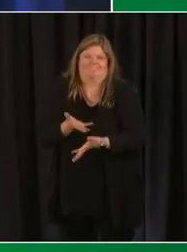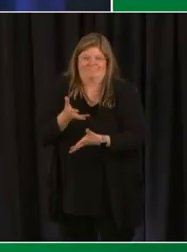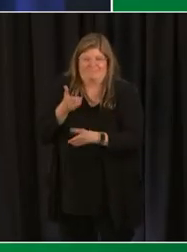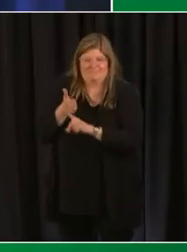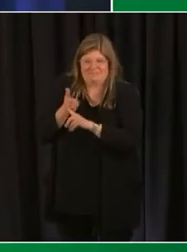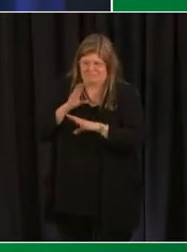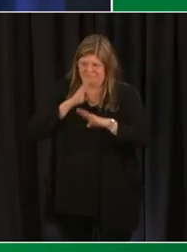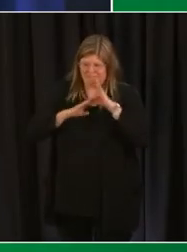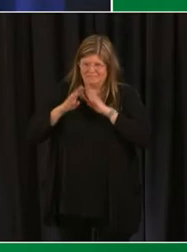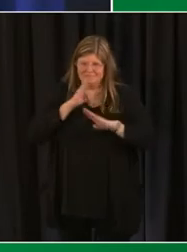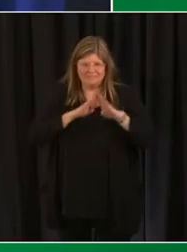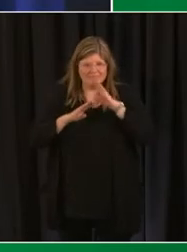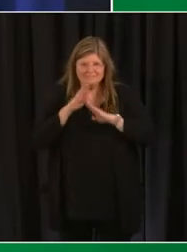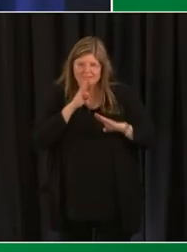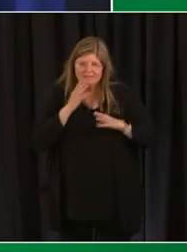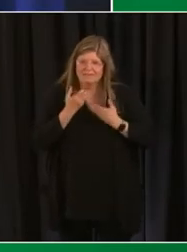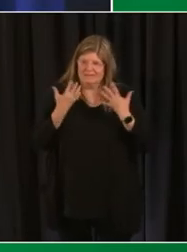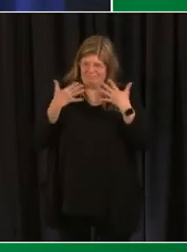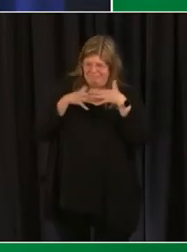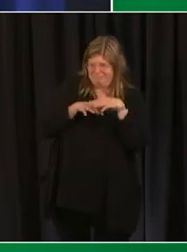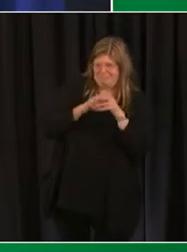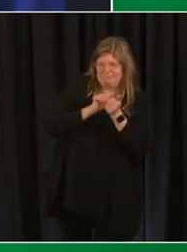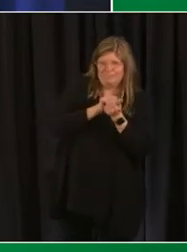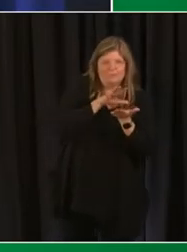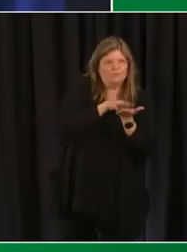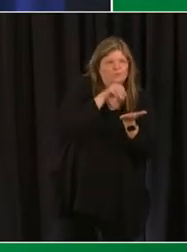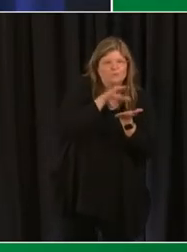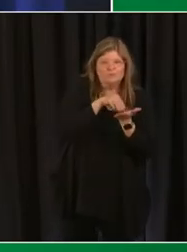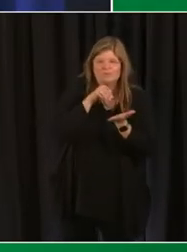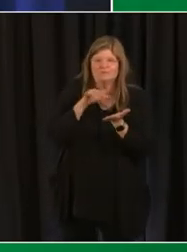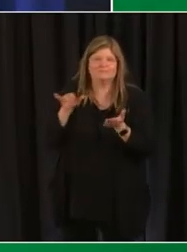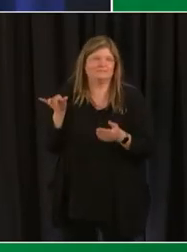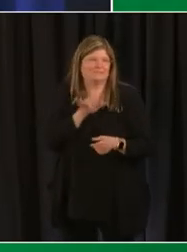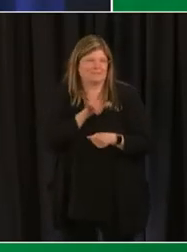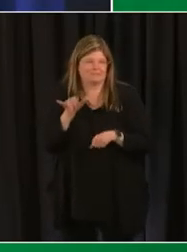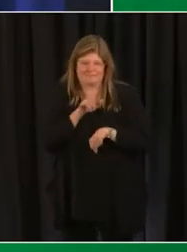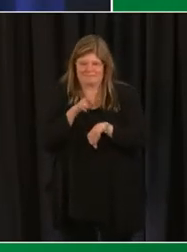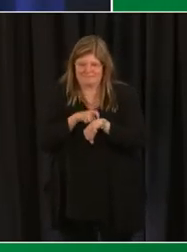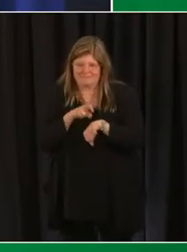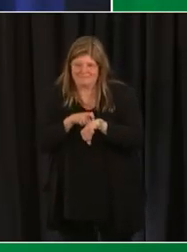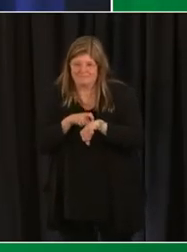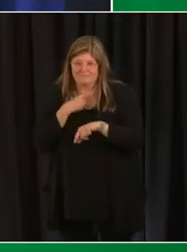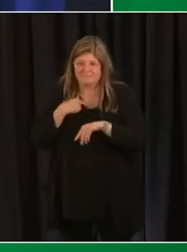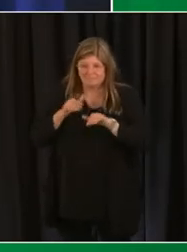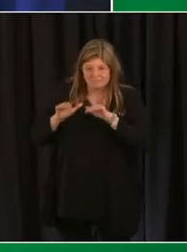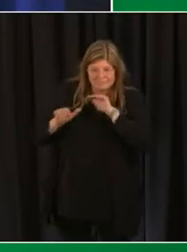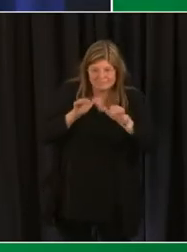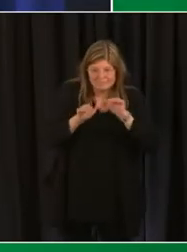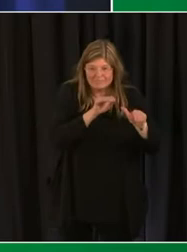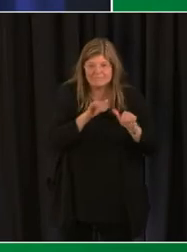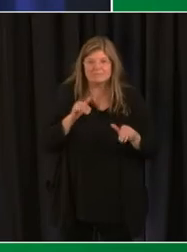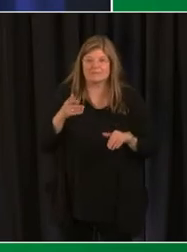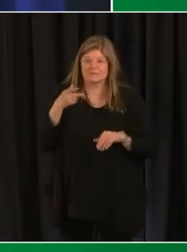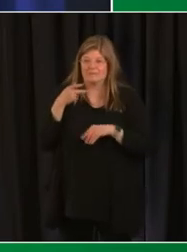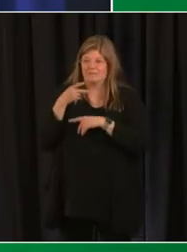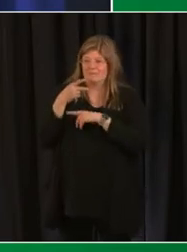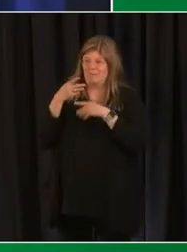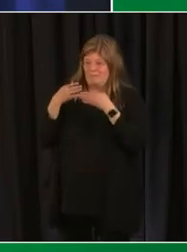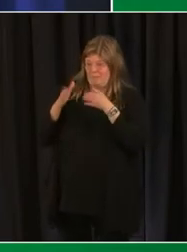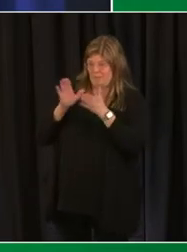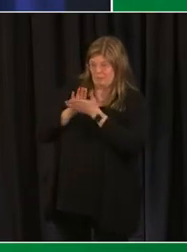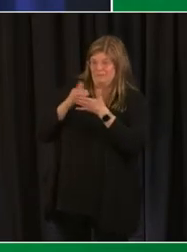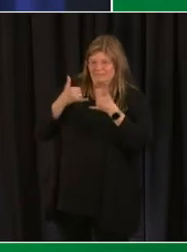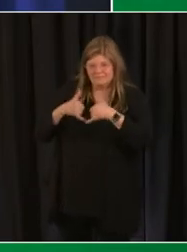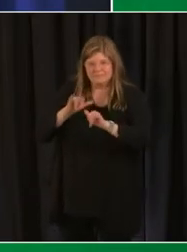those content areas but also integrating across other content areas as well i want to remind the public that we are still committed to